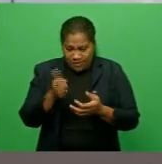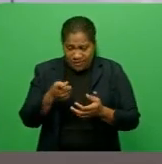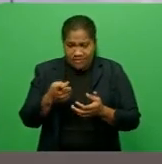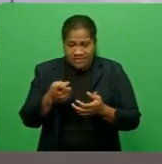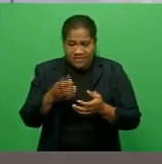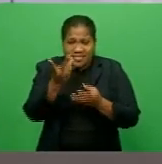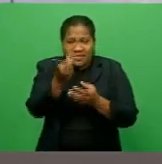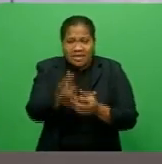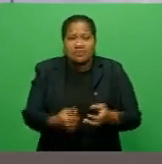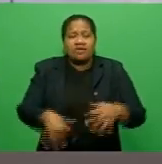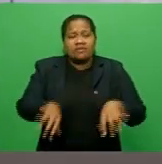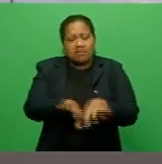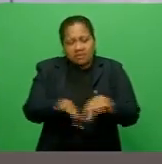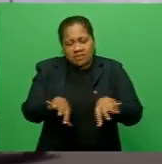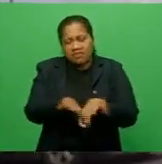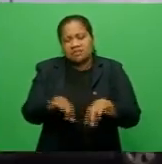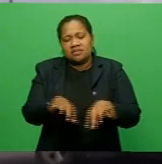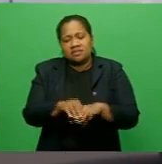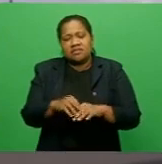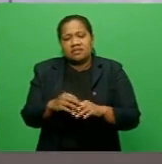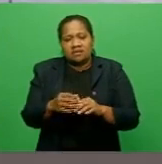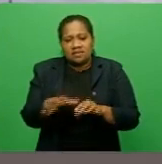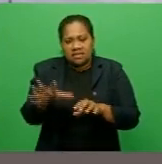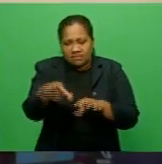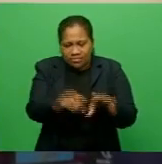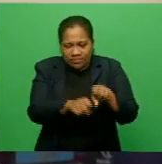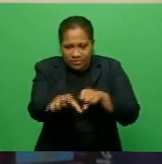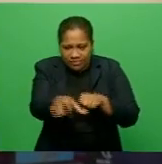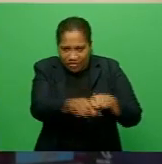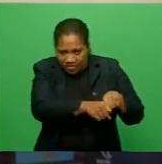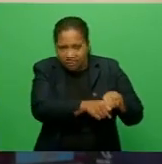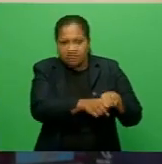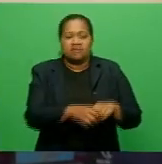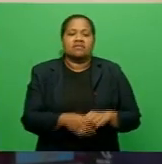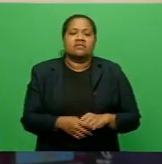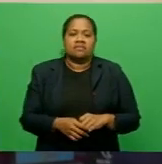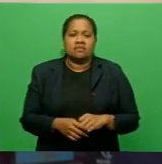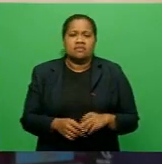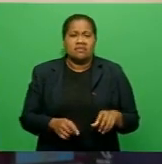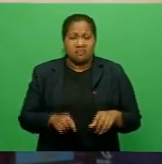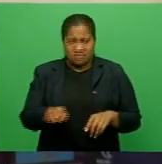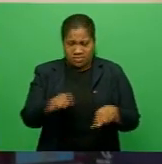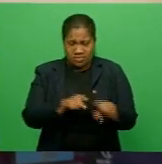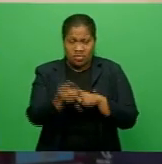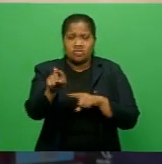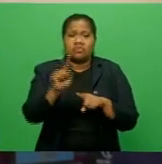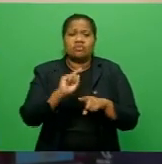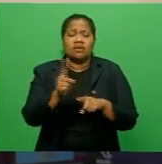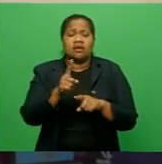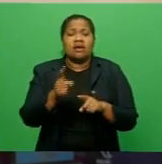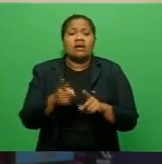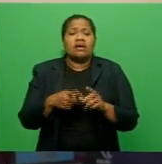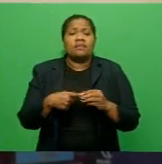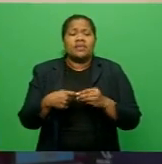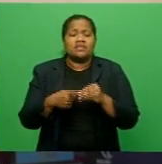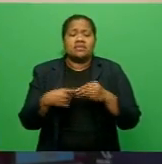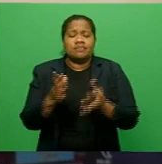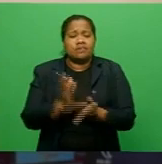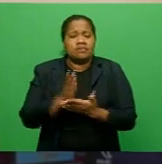bottles and it has already started paying dividends for Mbah. It contains mostly plastic bottles, takeaway containers,